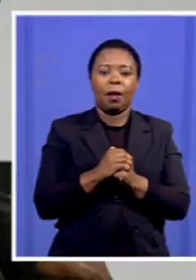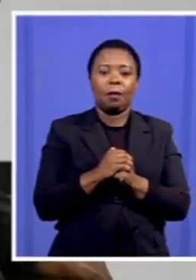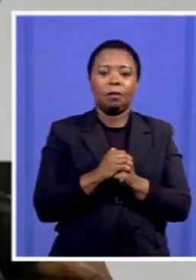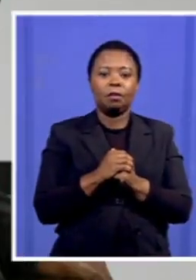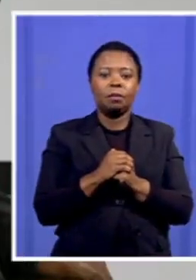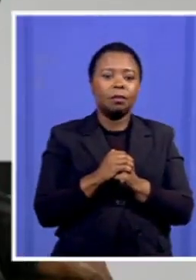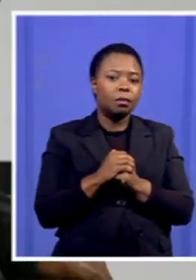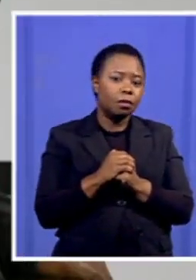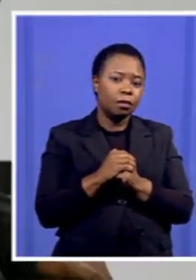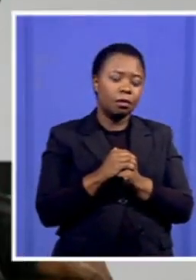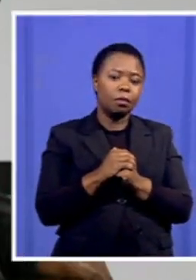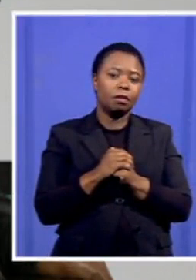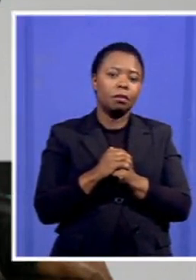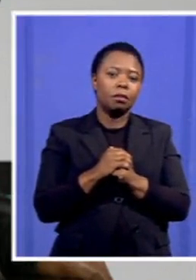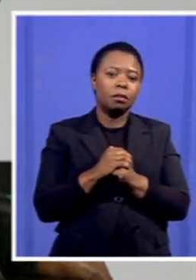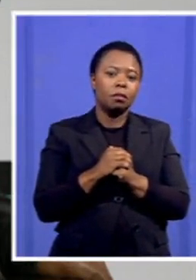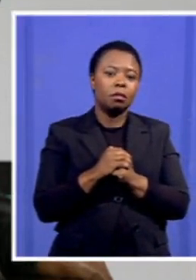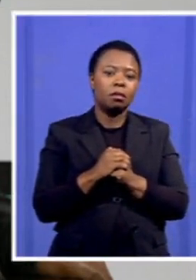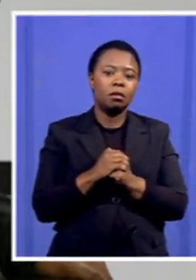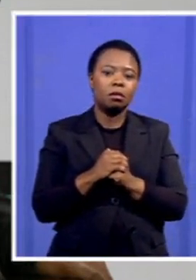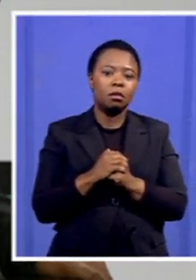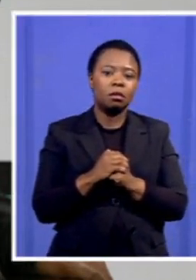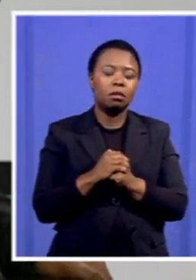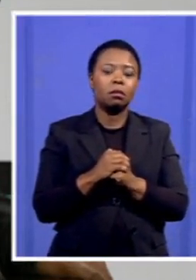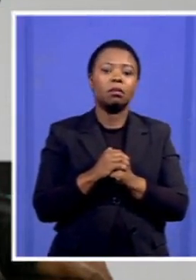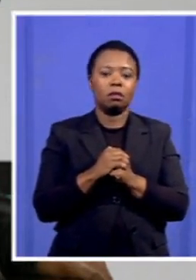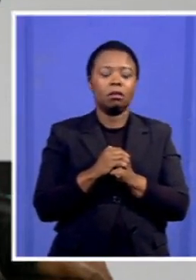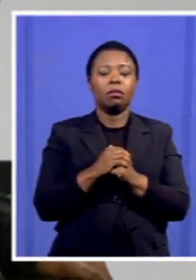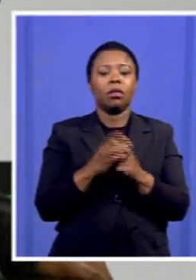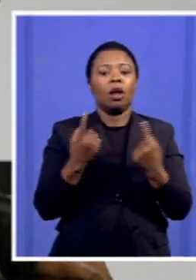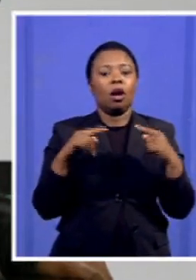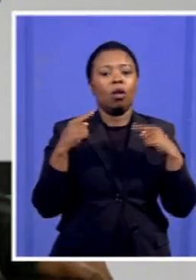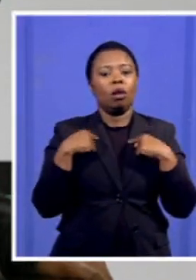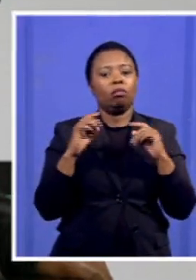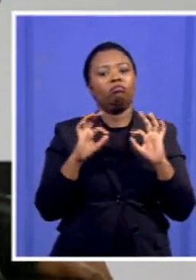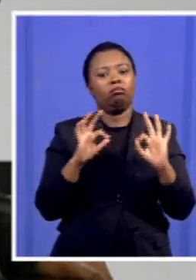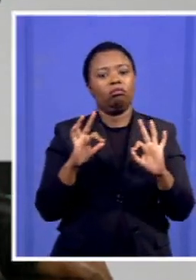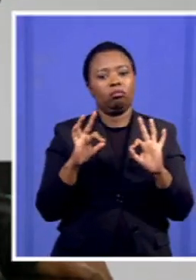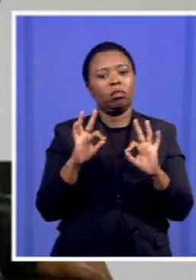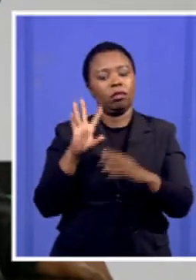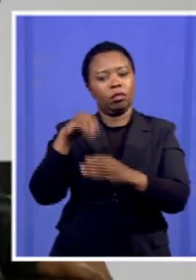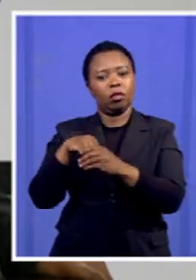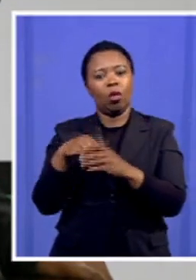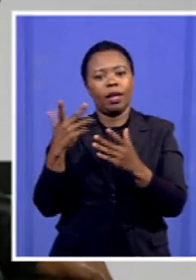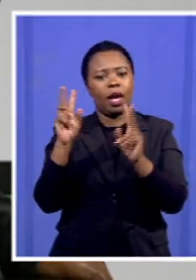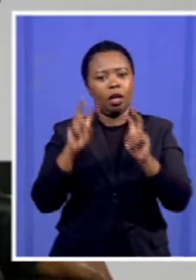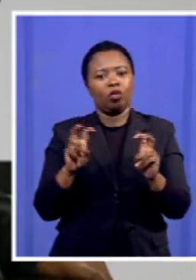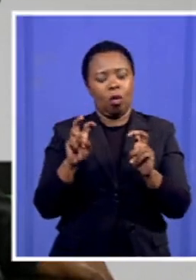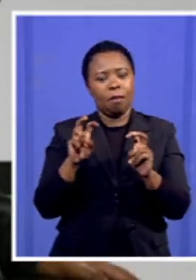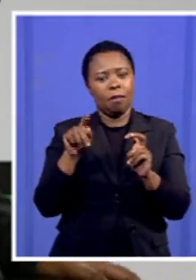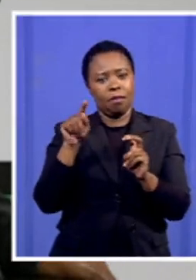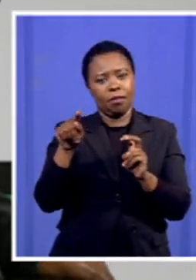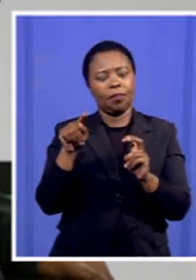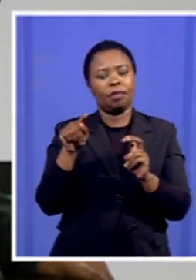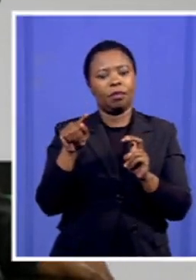single national export partner, has slowed, with unpredictable implications for export prices. The war in